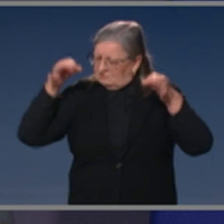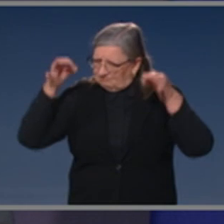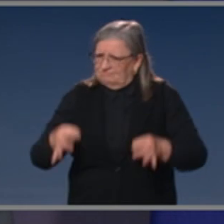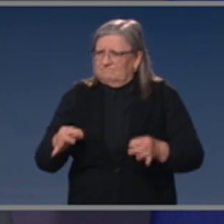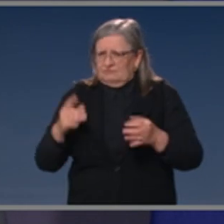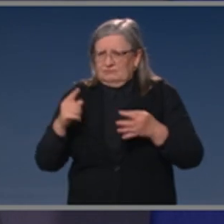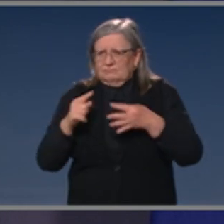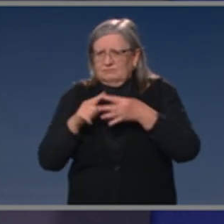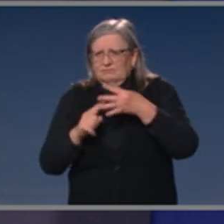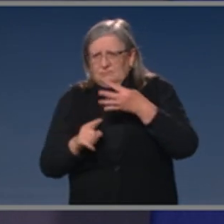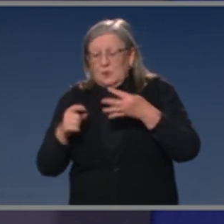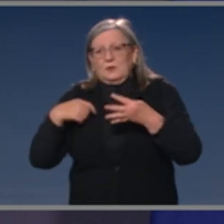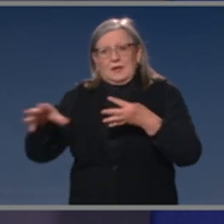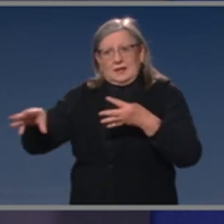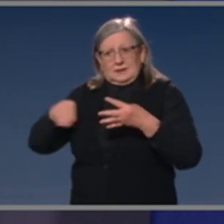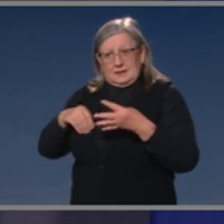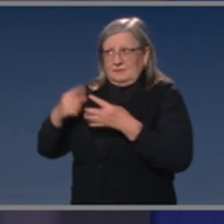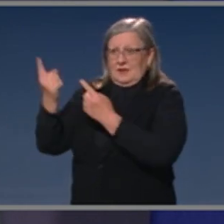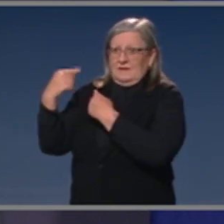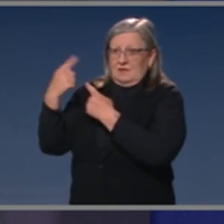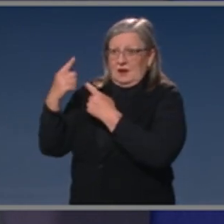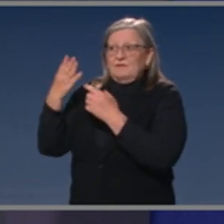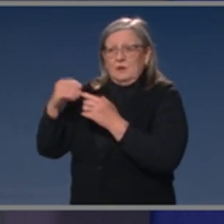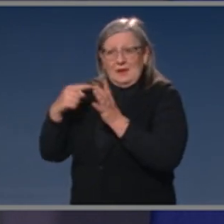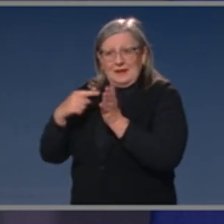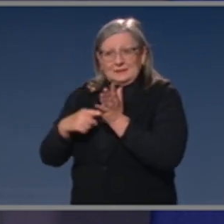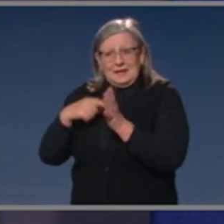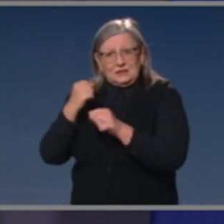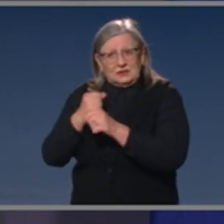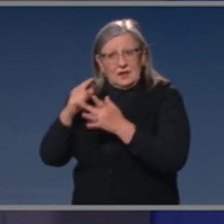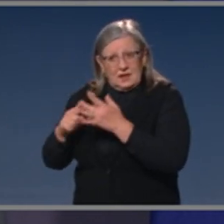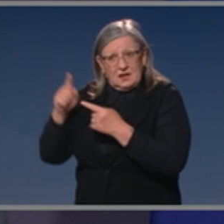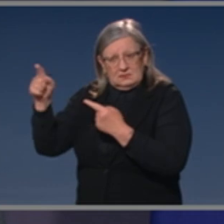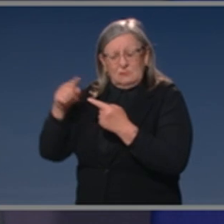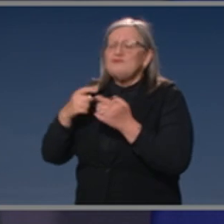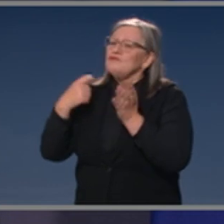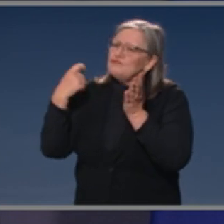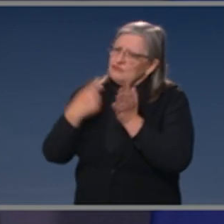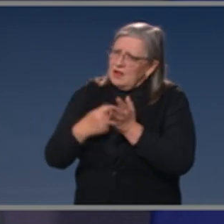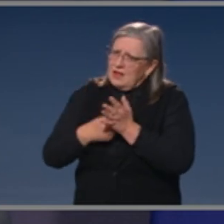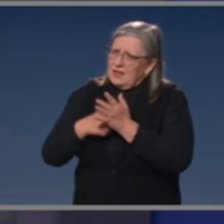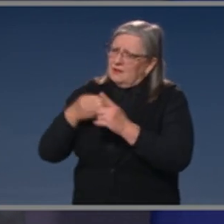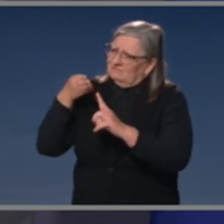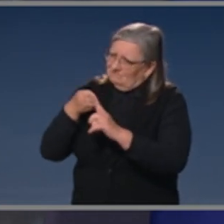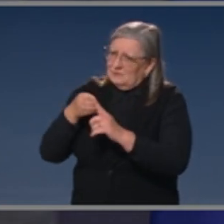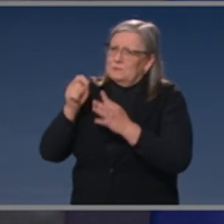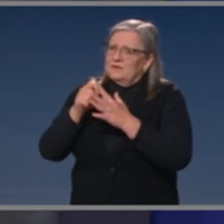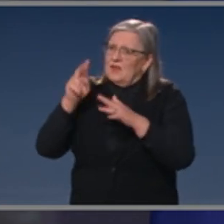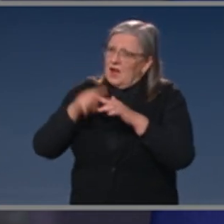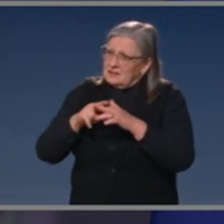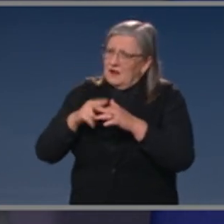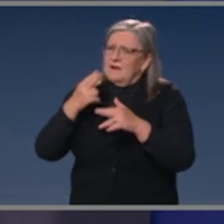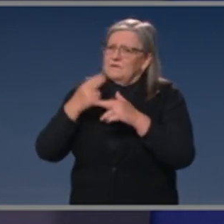accept that Pfizer is the preferred vaccine for under 60s, and AstraZeneca is recommended for